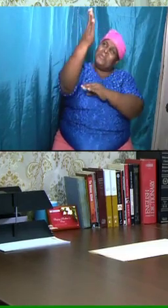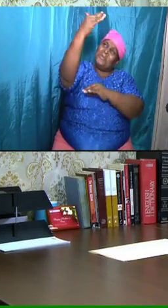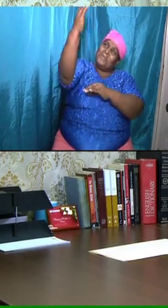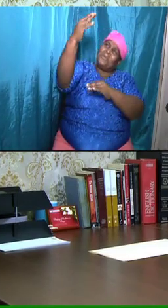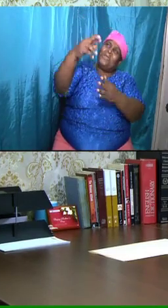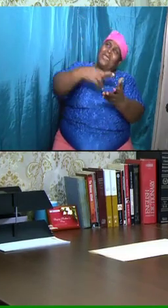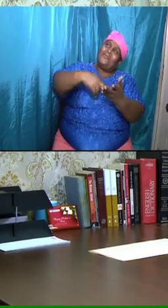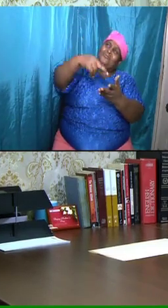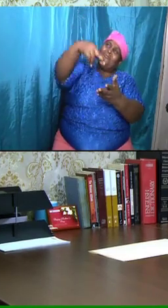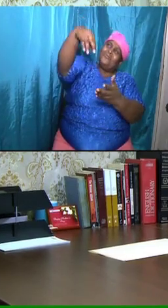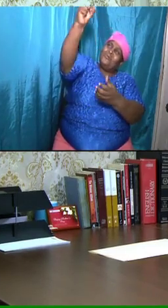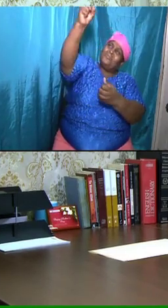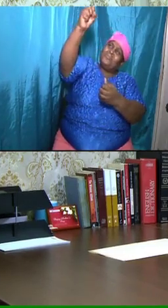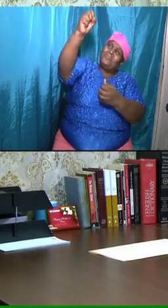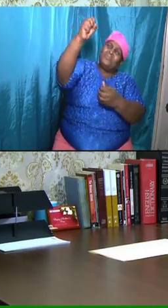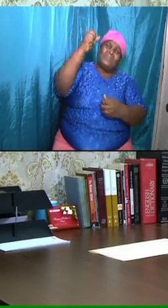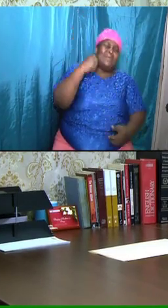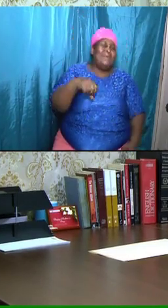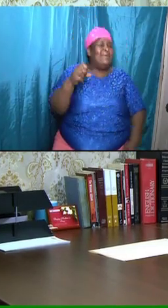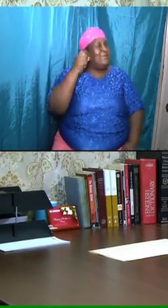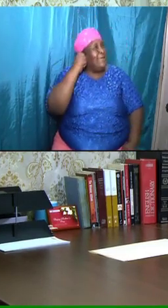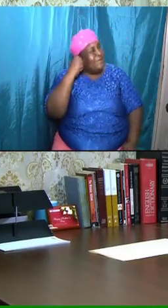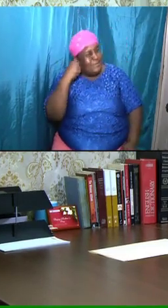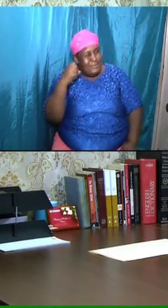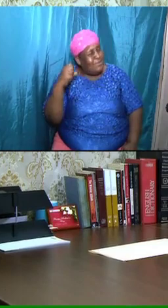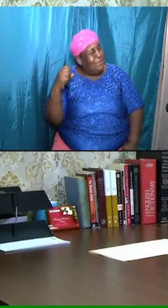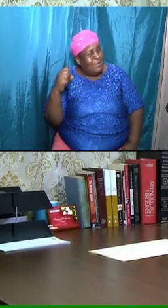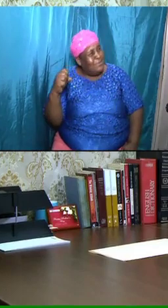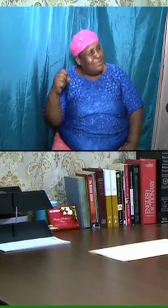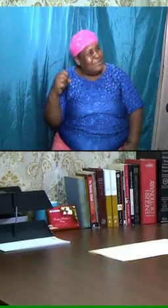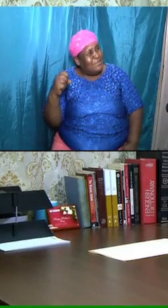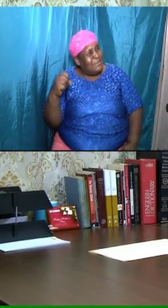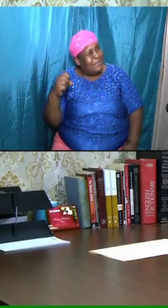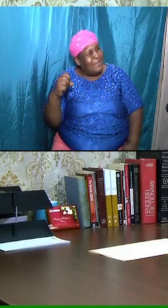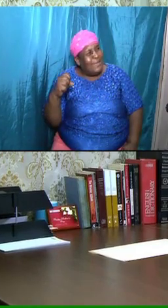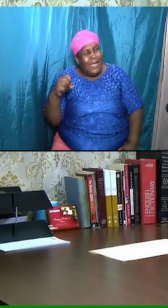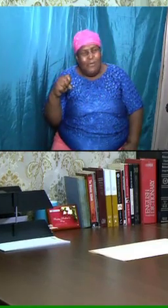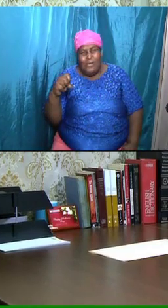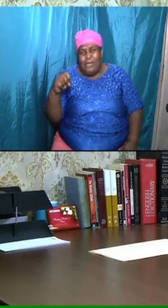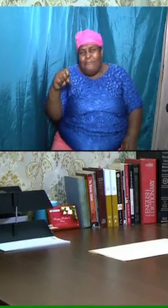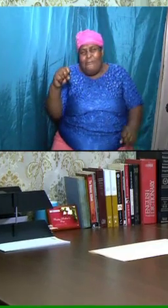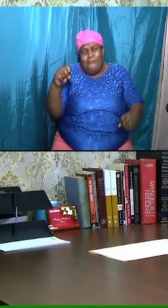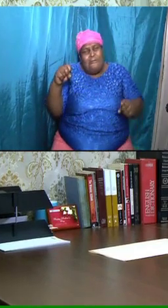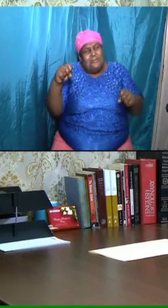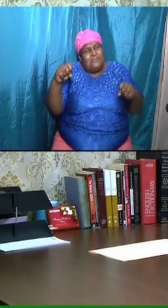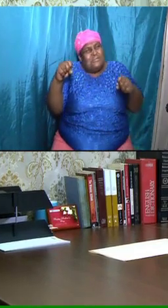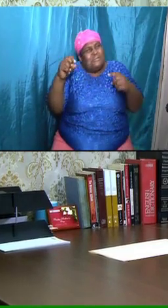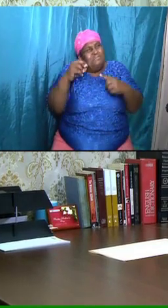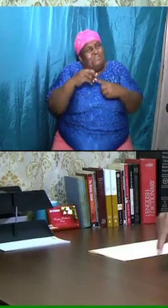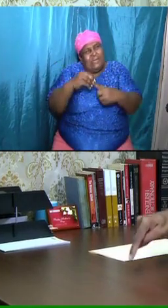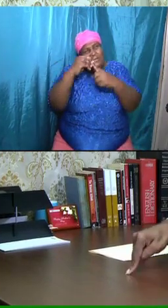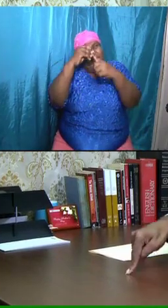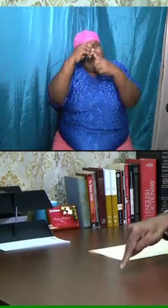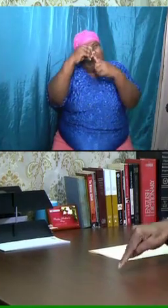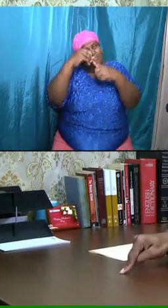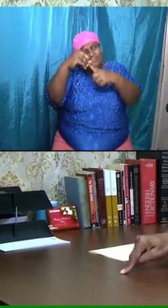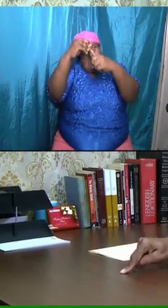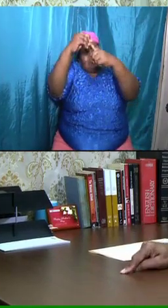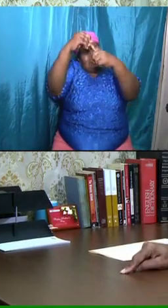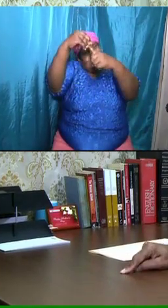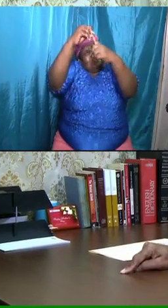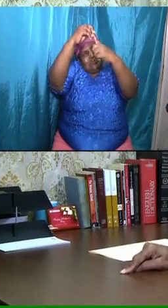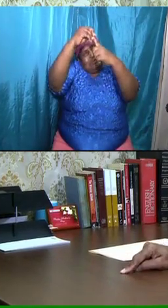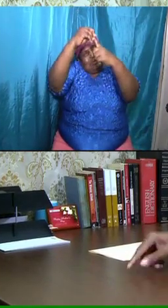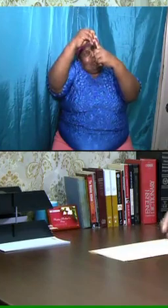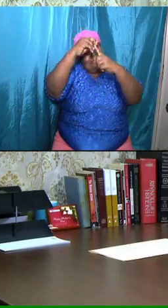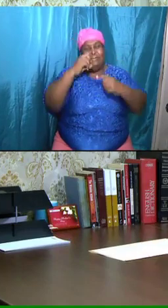us out. It sounds as if we are extra special given what we hear is going to be happening on earth.